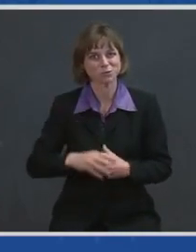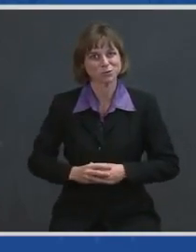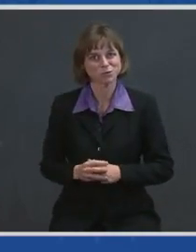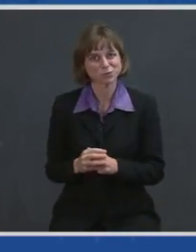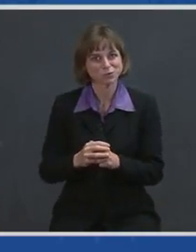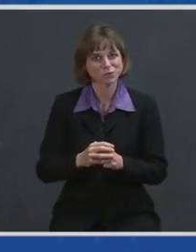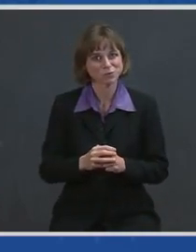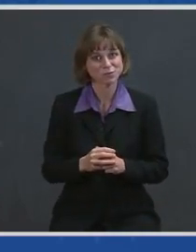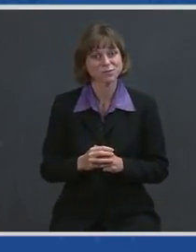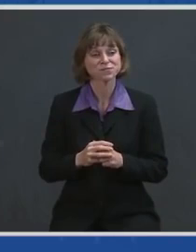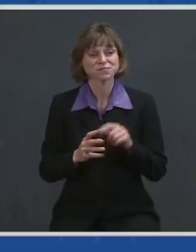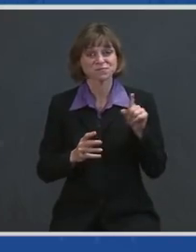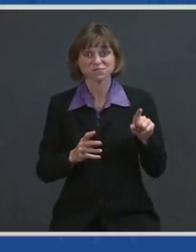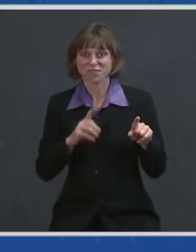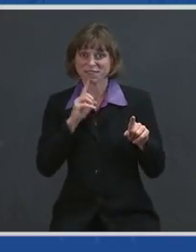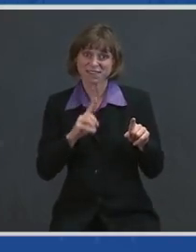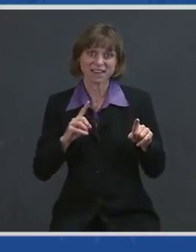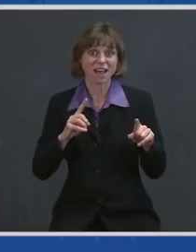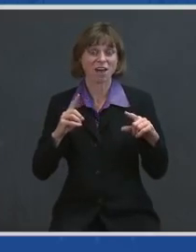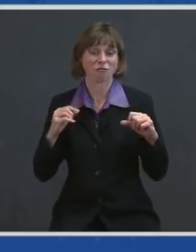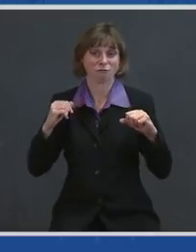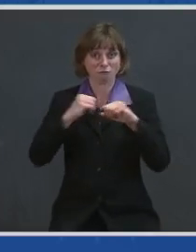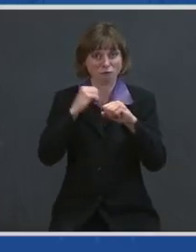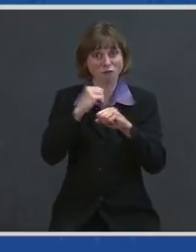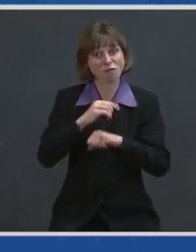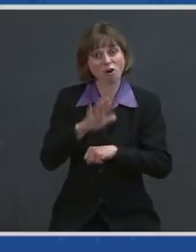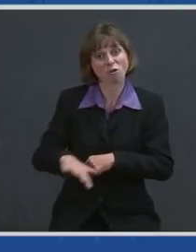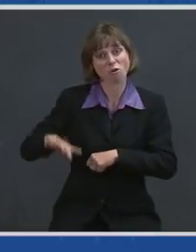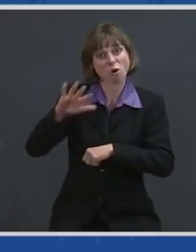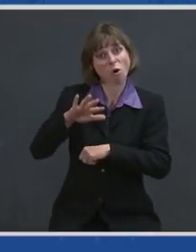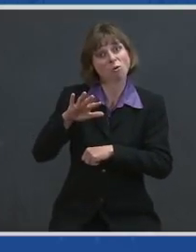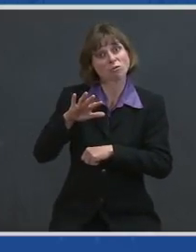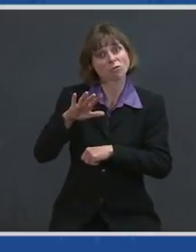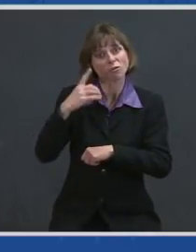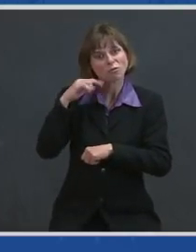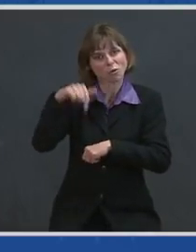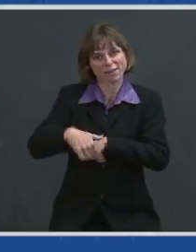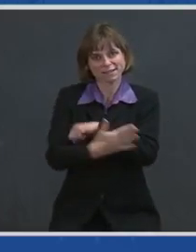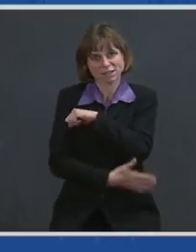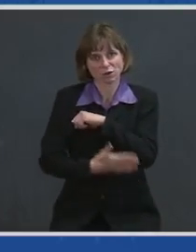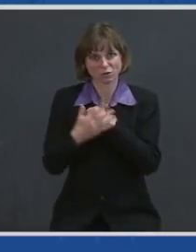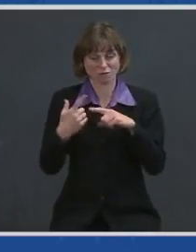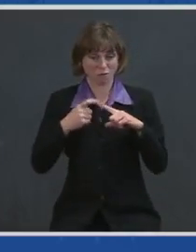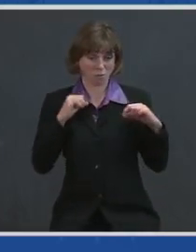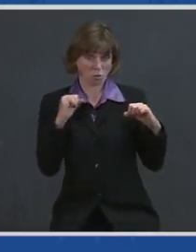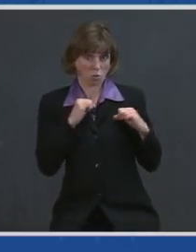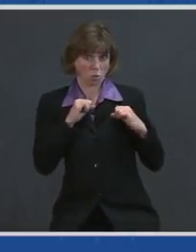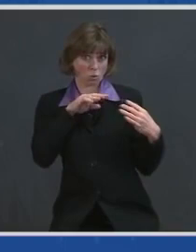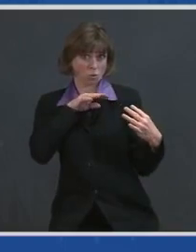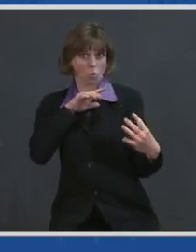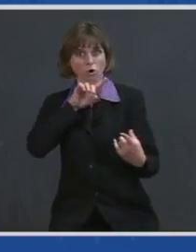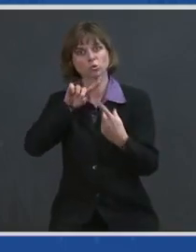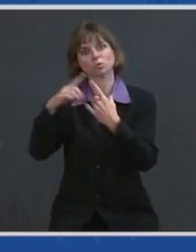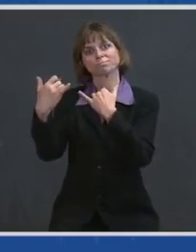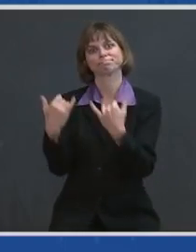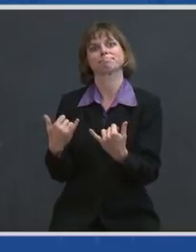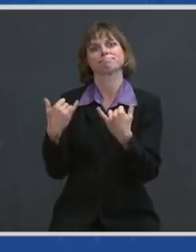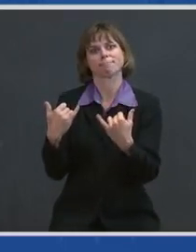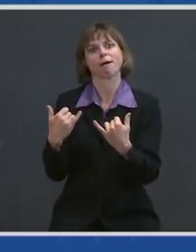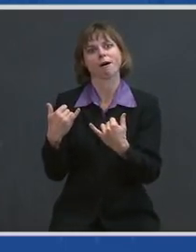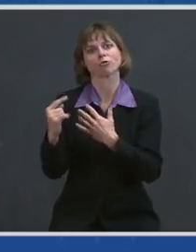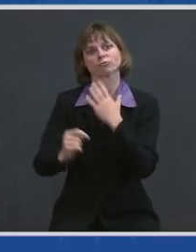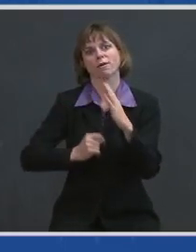They have flown and fought for this country across the continents from the waning days of the Cold War right up to the modern days of